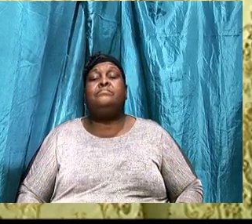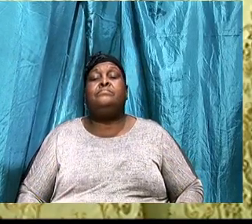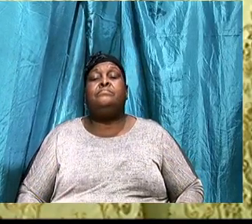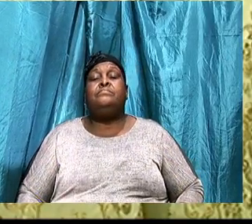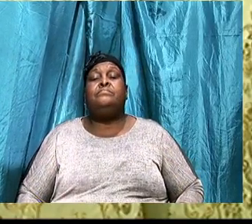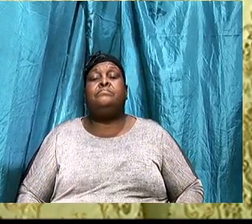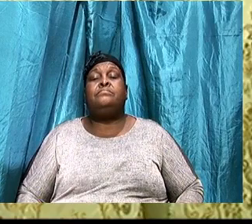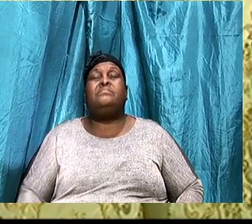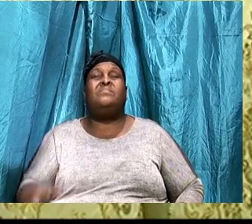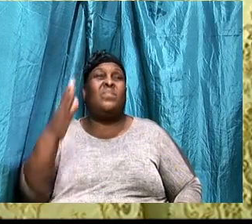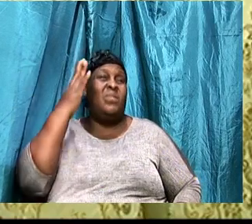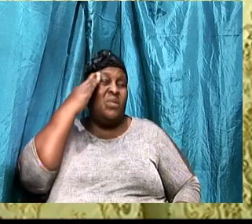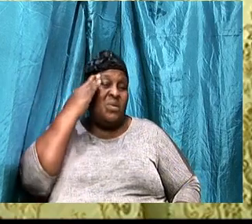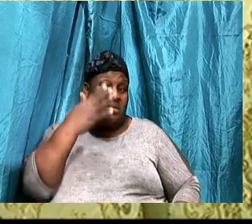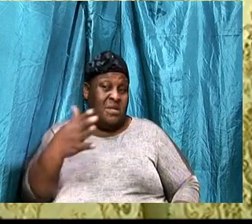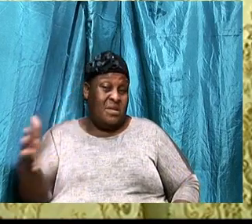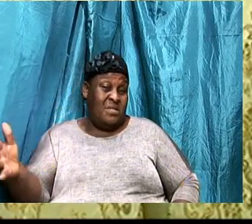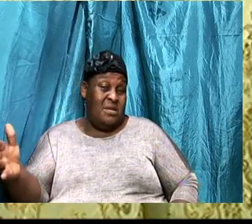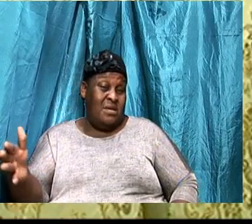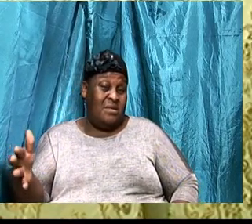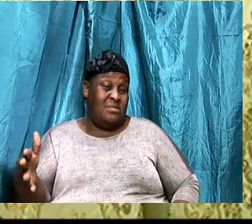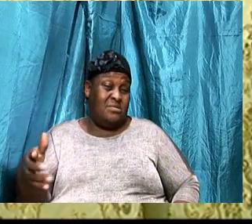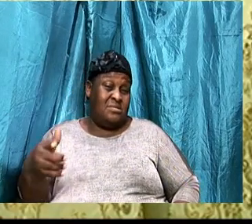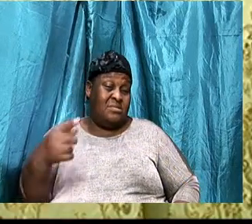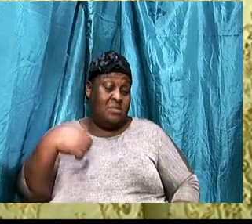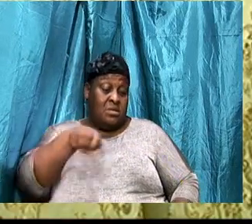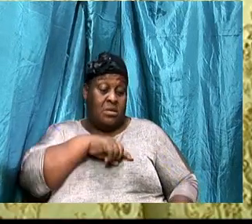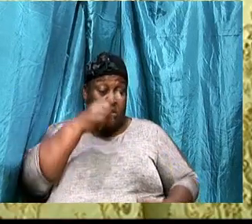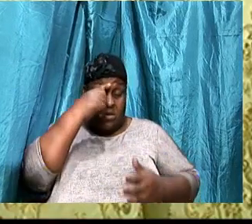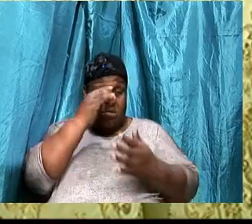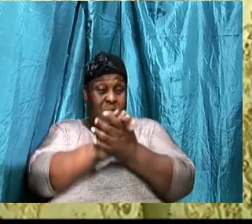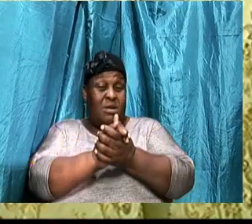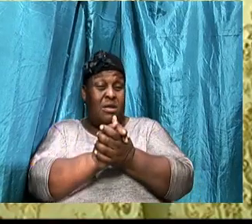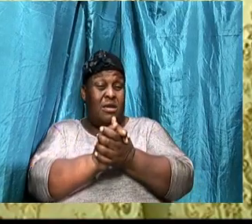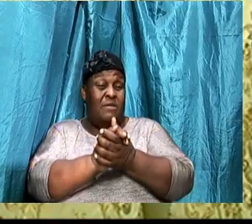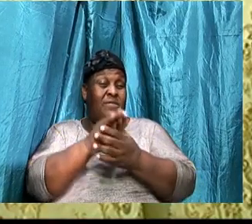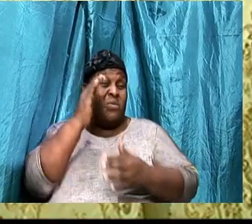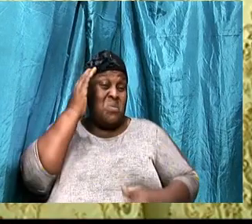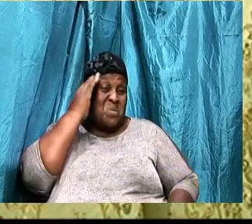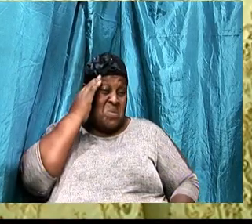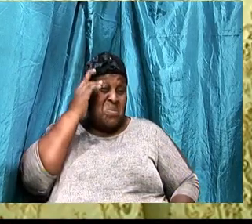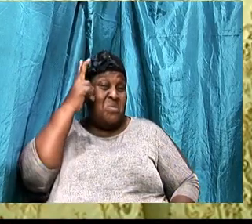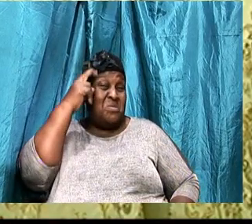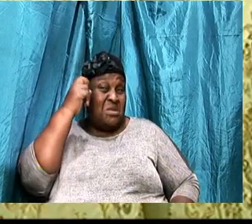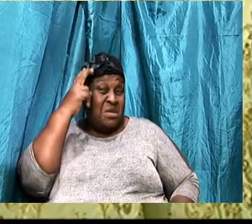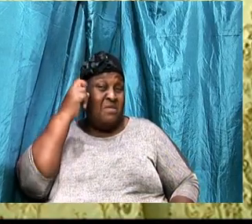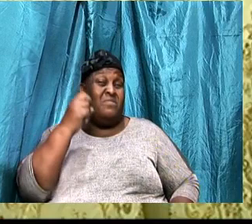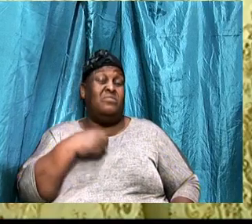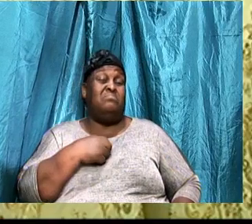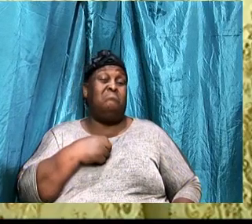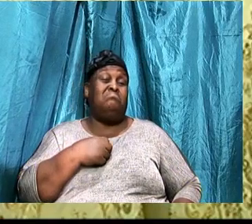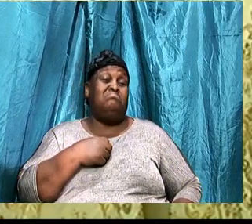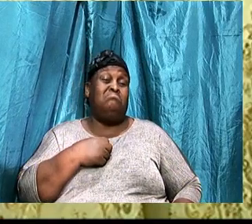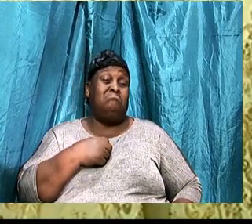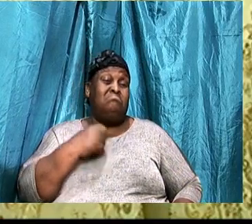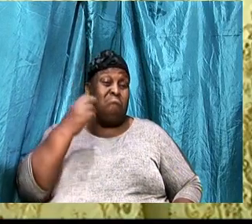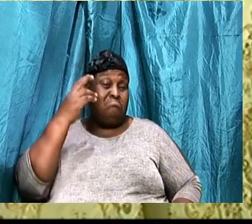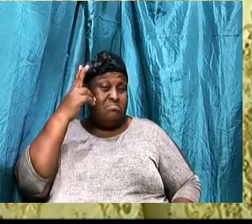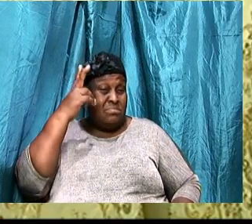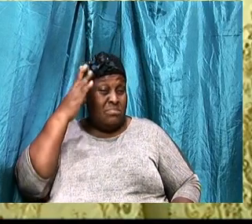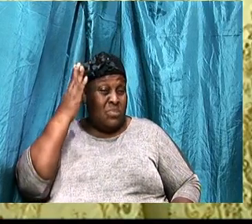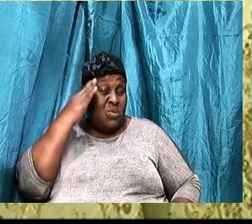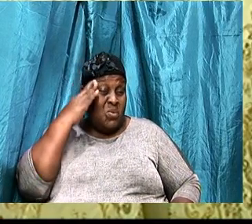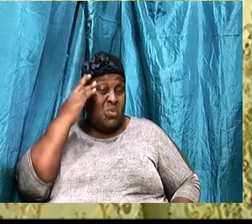the things that we stand for, we will know the enemy, know what he's up to. Because